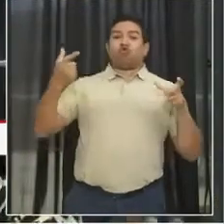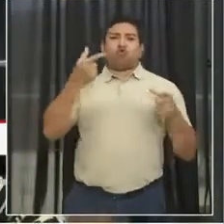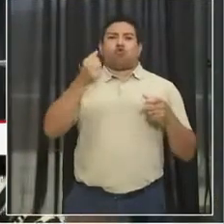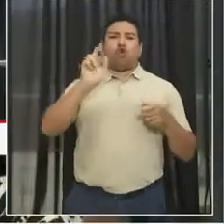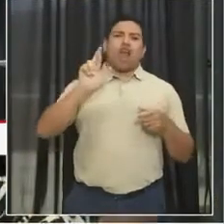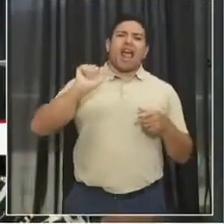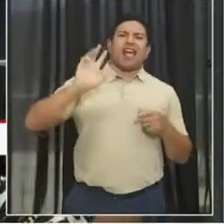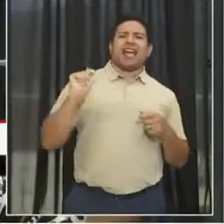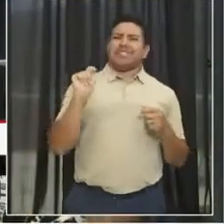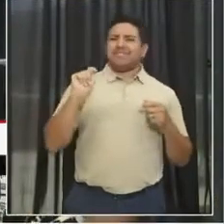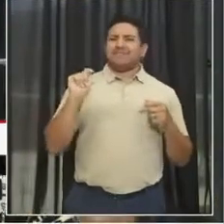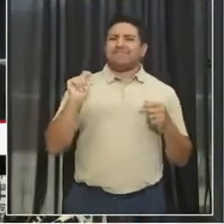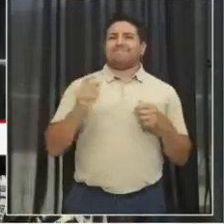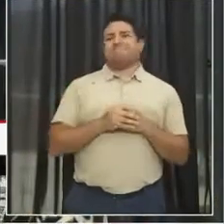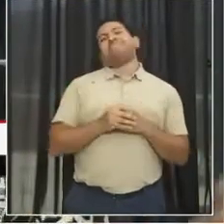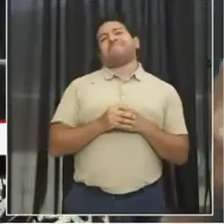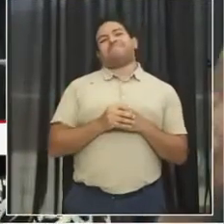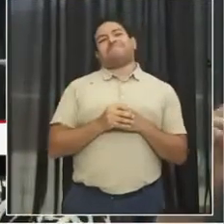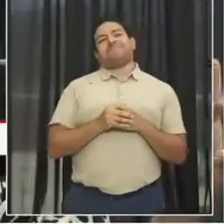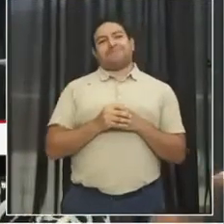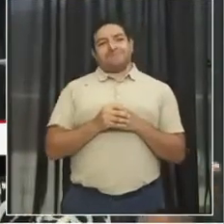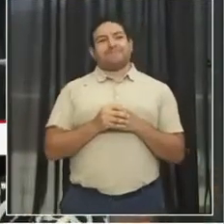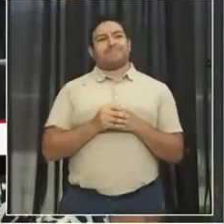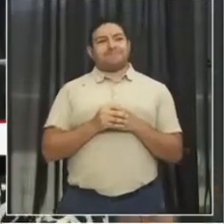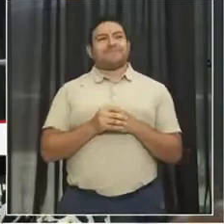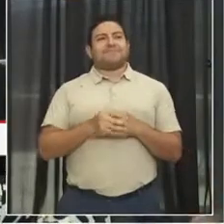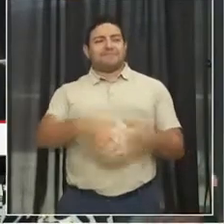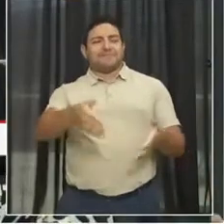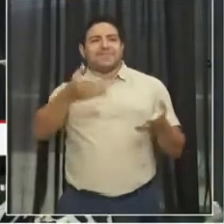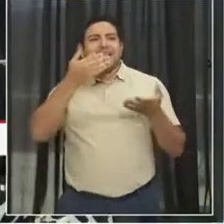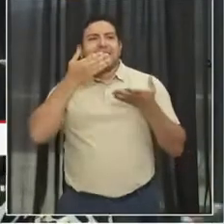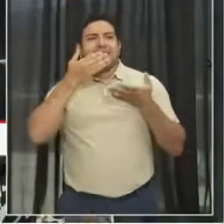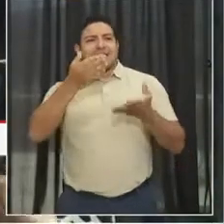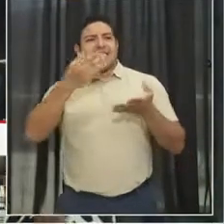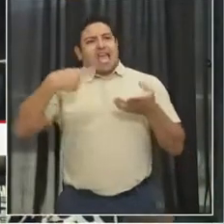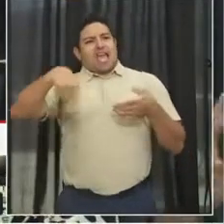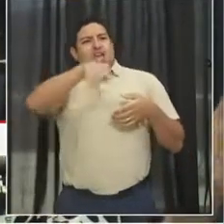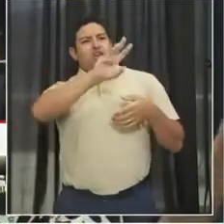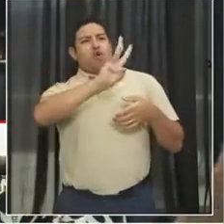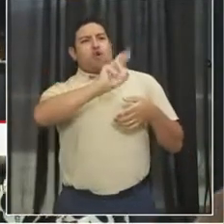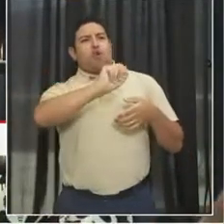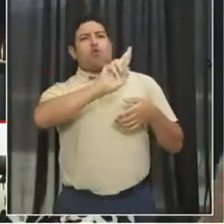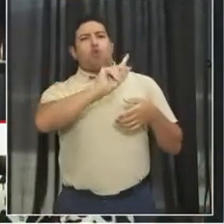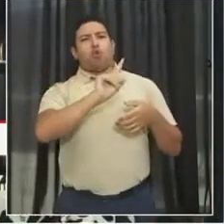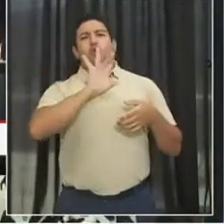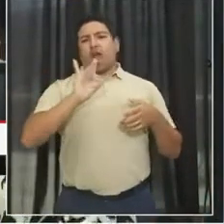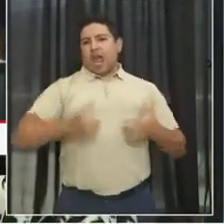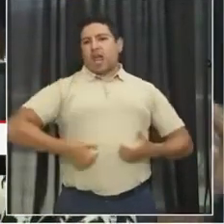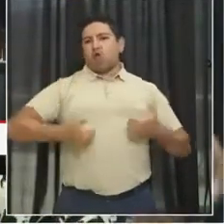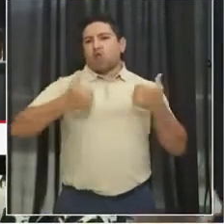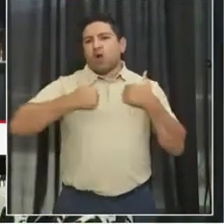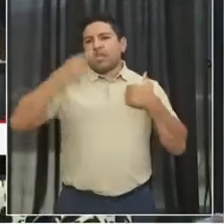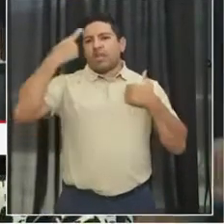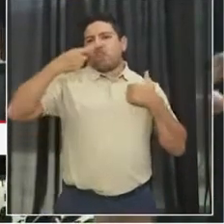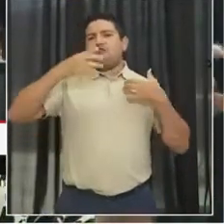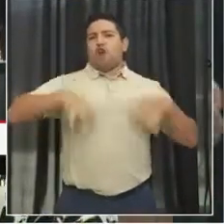Well, Ward 8. thank you for having the whole city in the beautiful Baloo Senior High School.